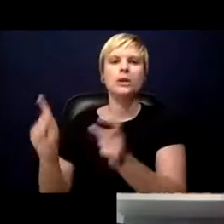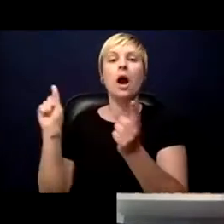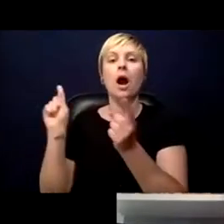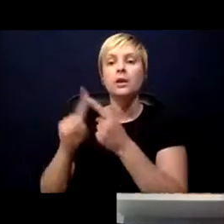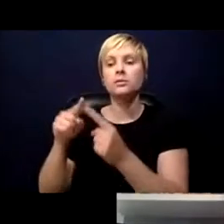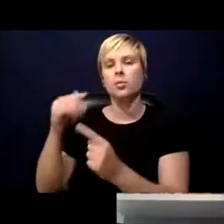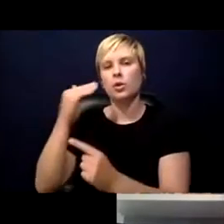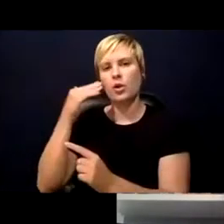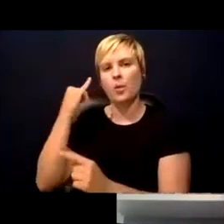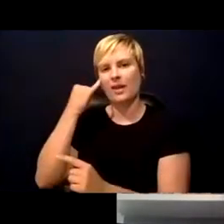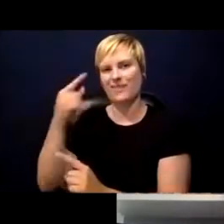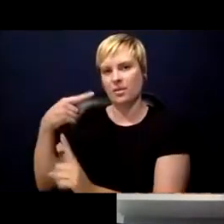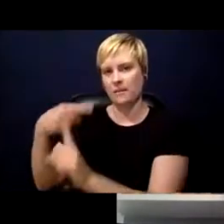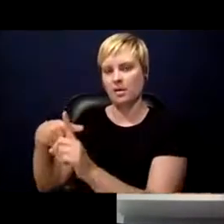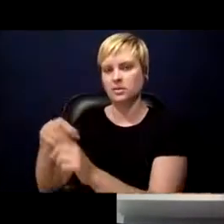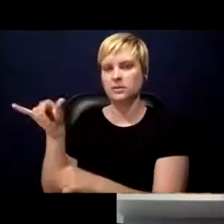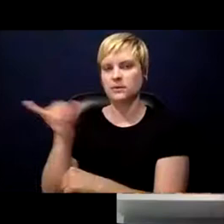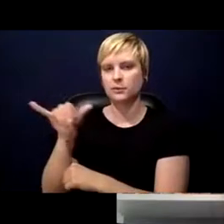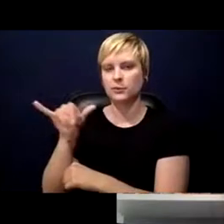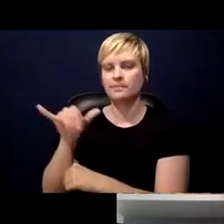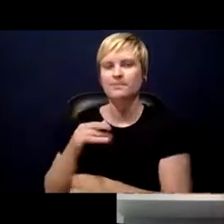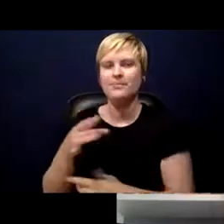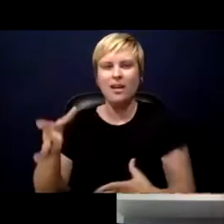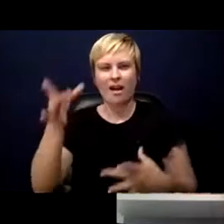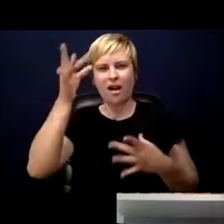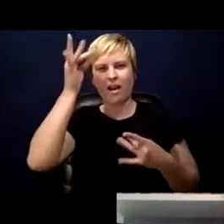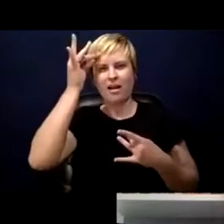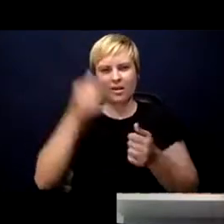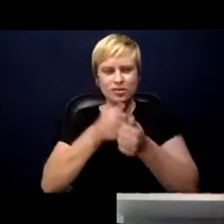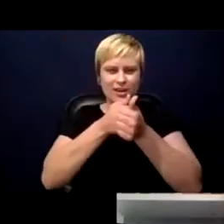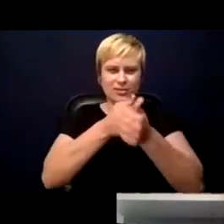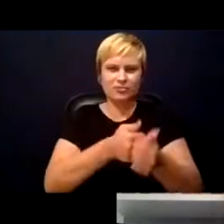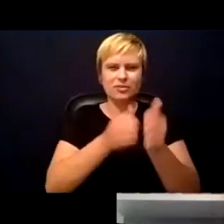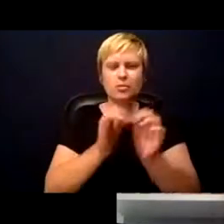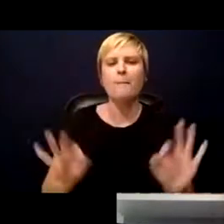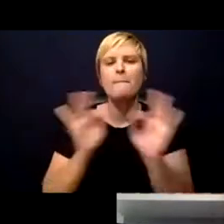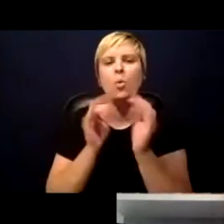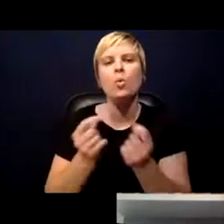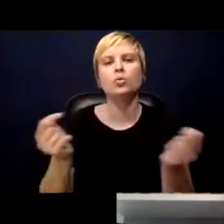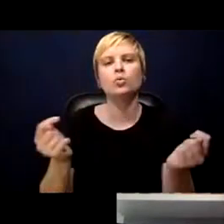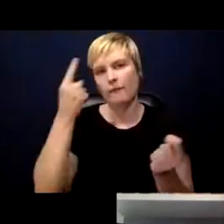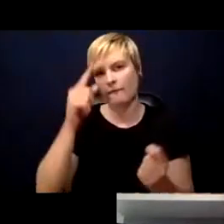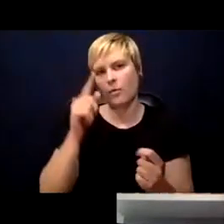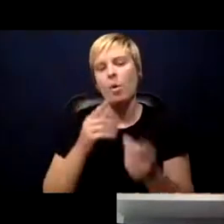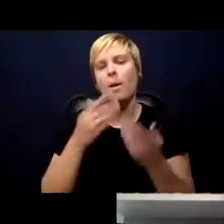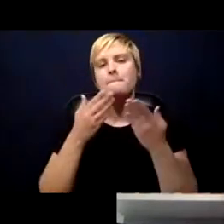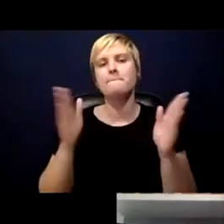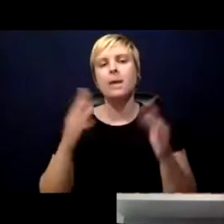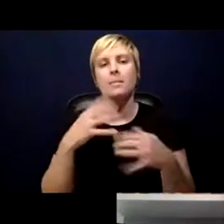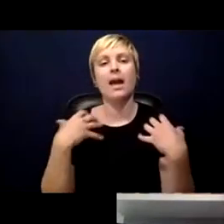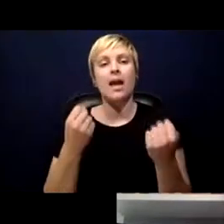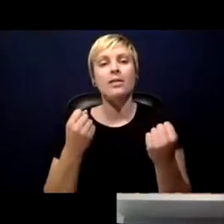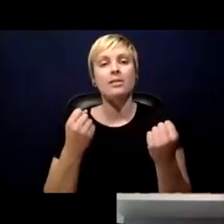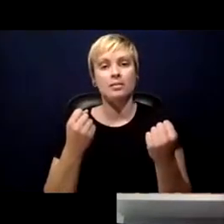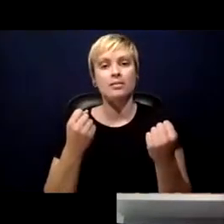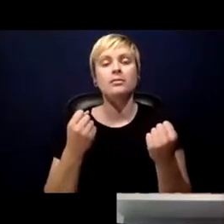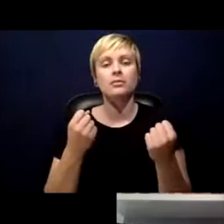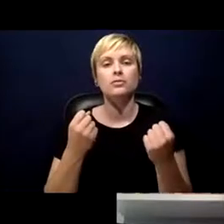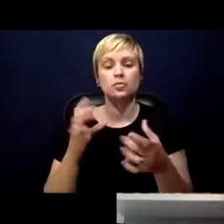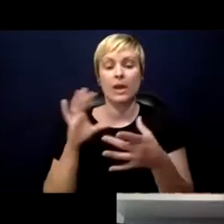Contact tracing is an important tool for public health that helps us connect test results to critical next steps.